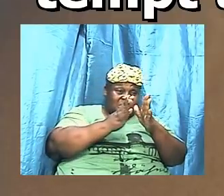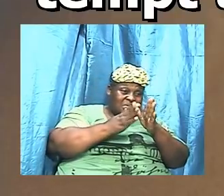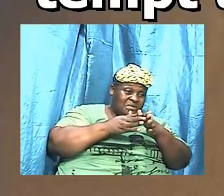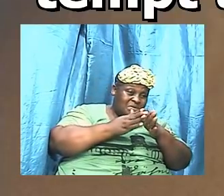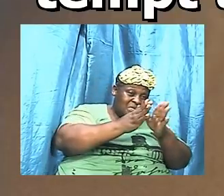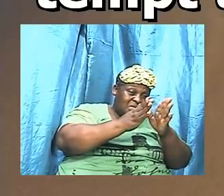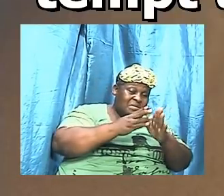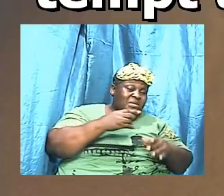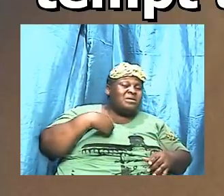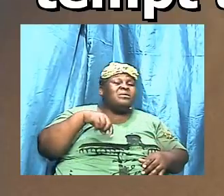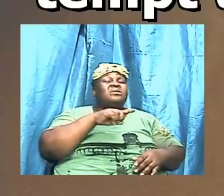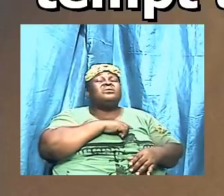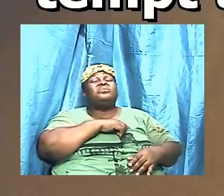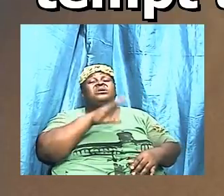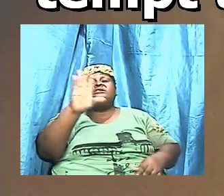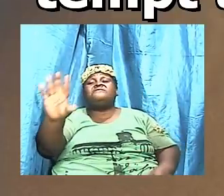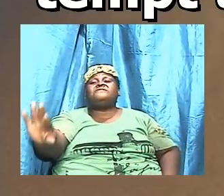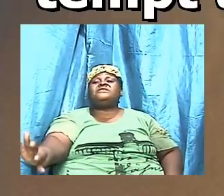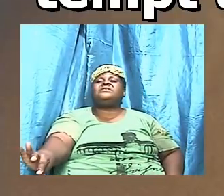we will find